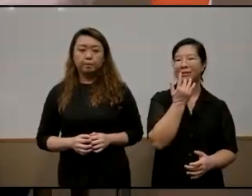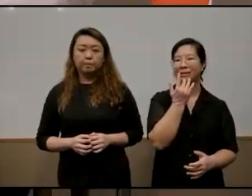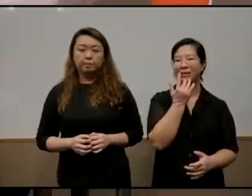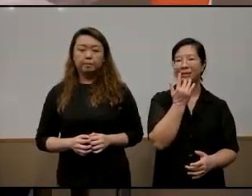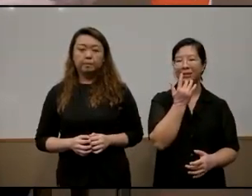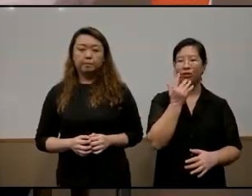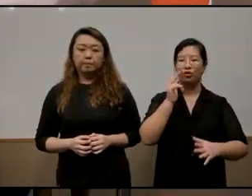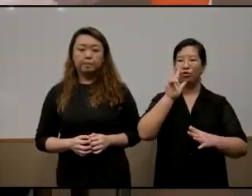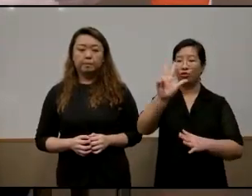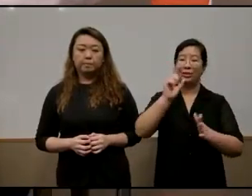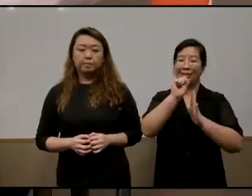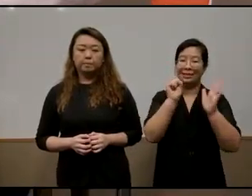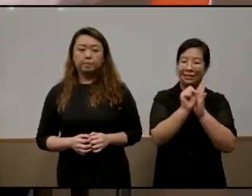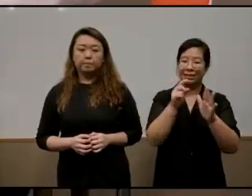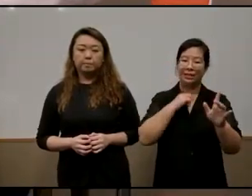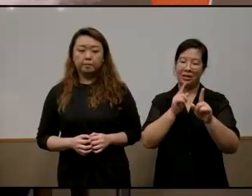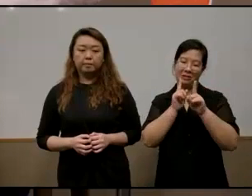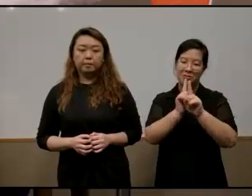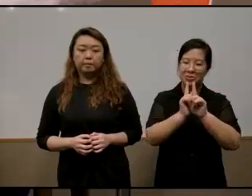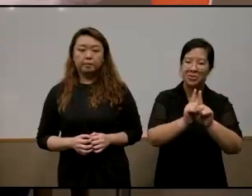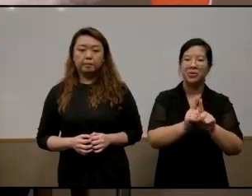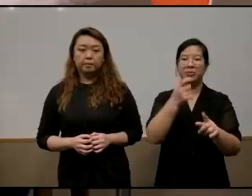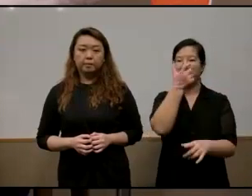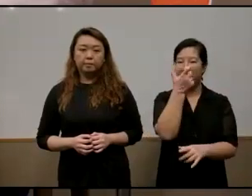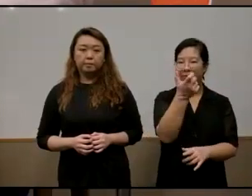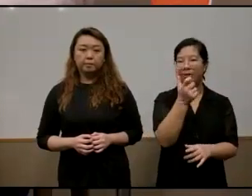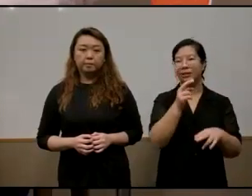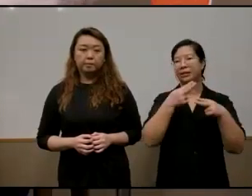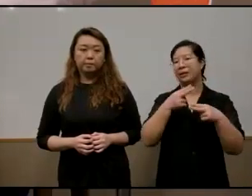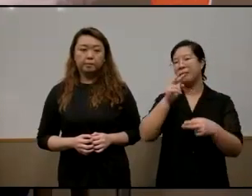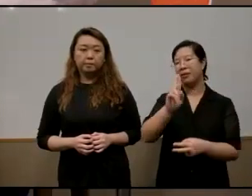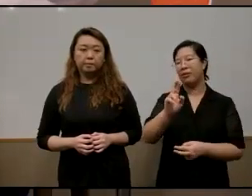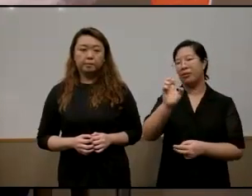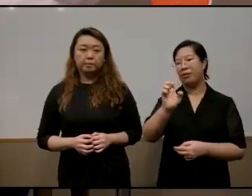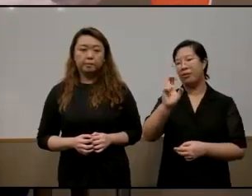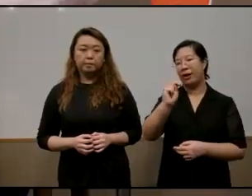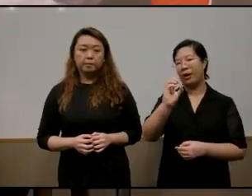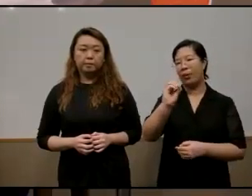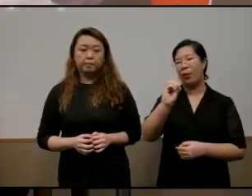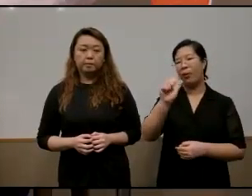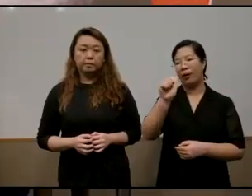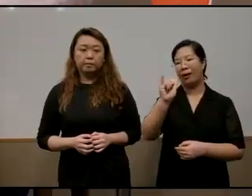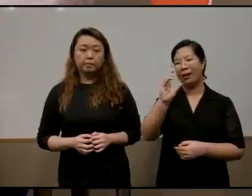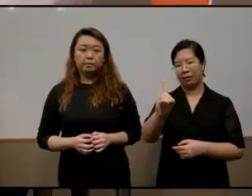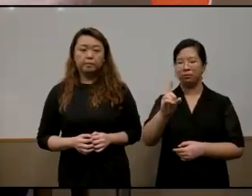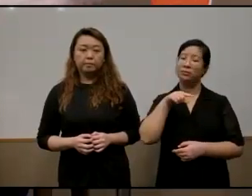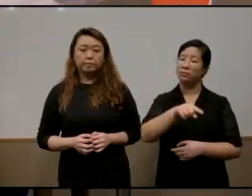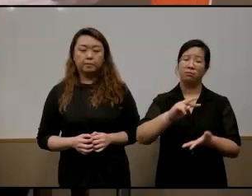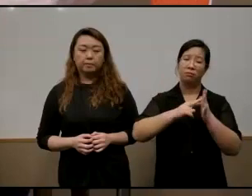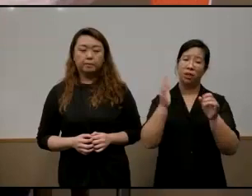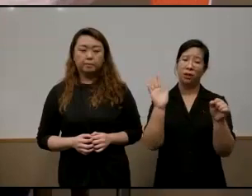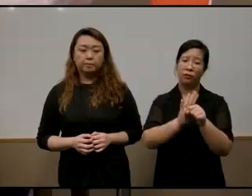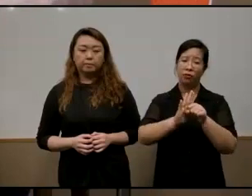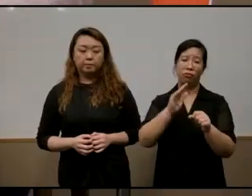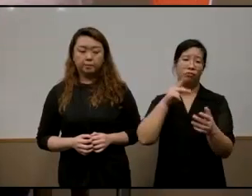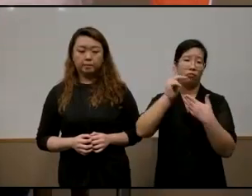the three seasons it's a program called reno reno 8 and this is such a meaningful program because uh the sponsors